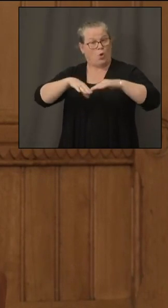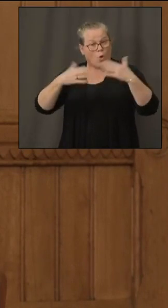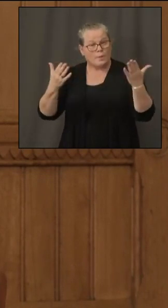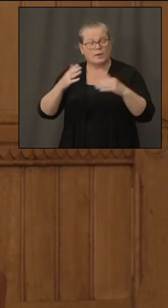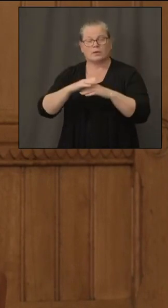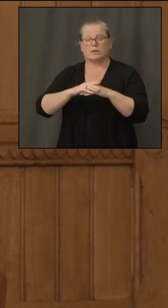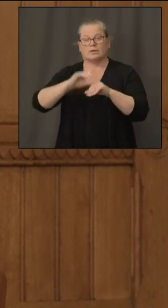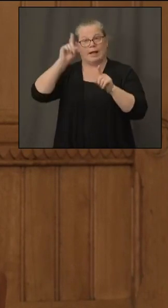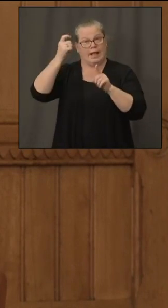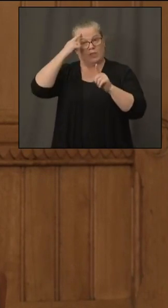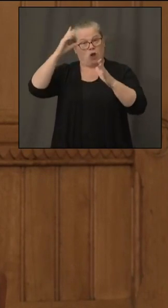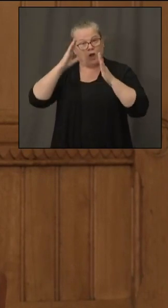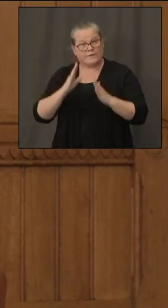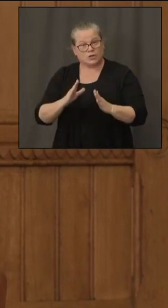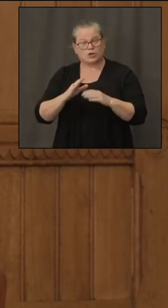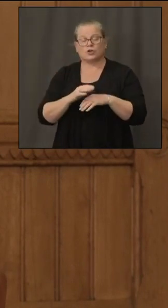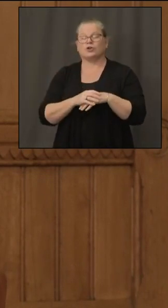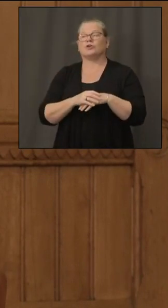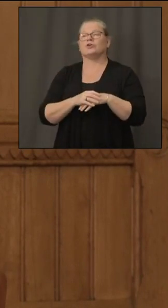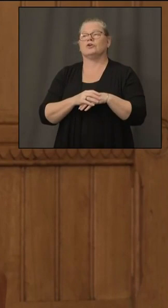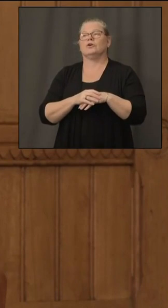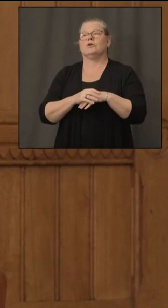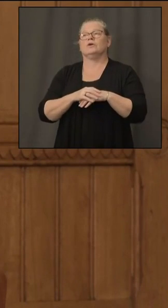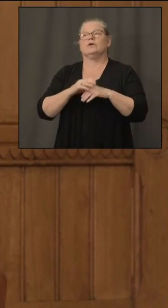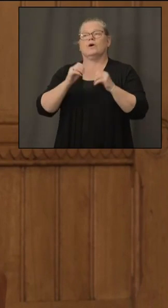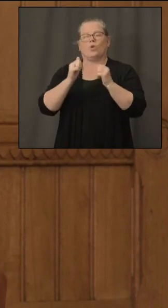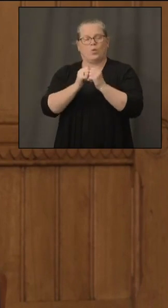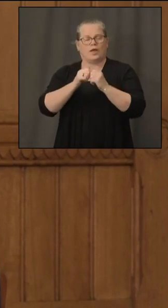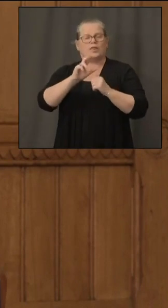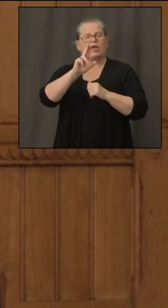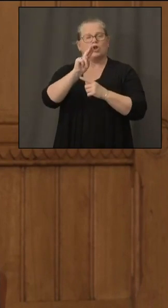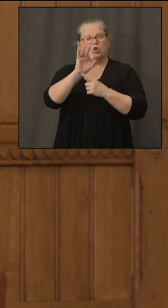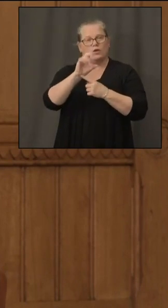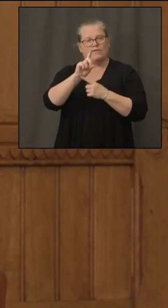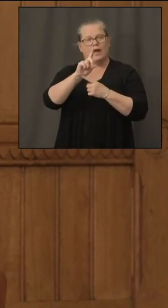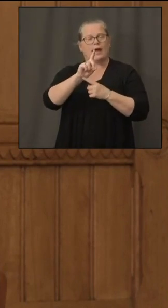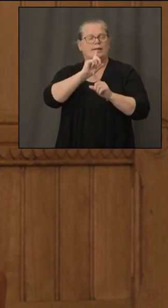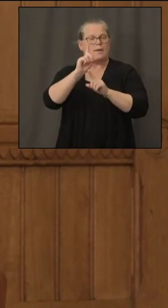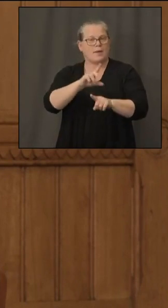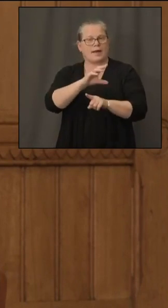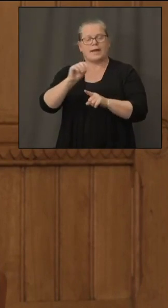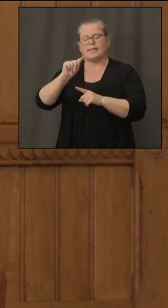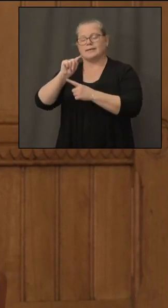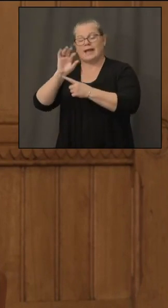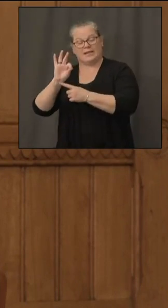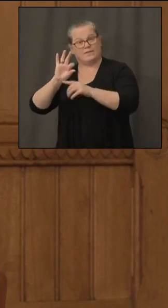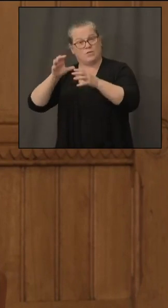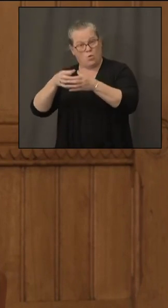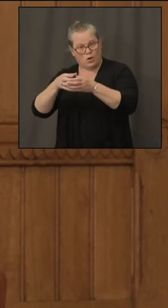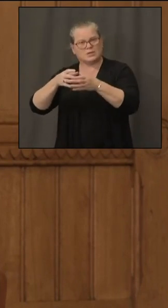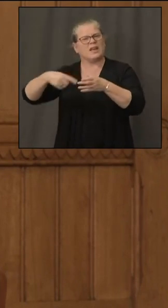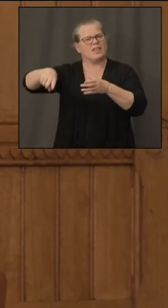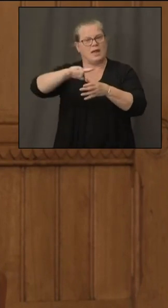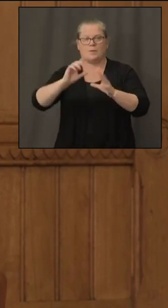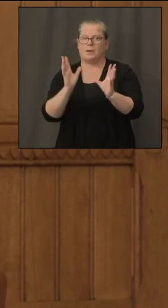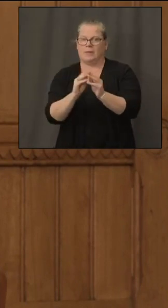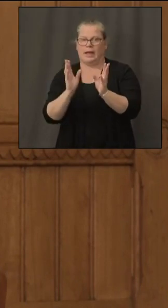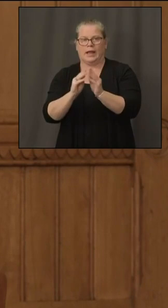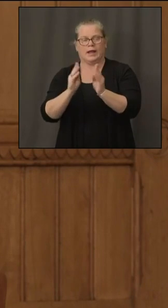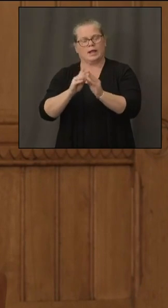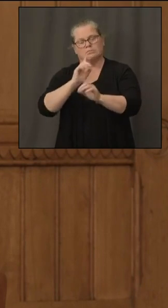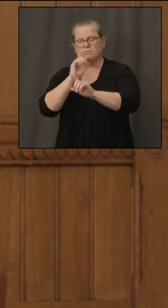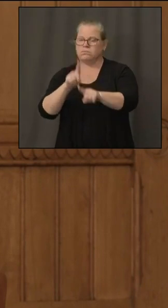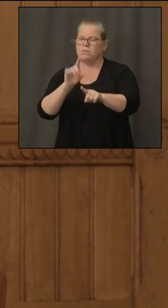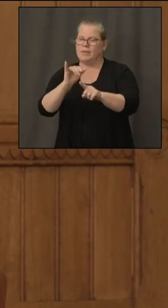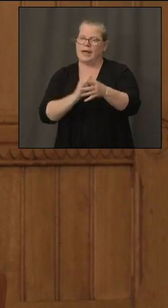governor through the unified command and the task force that chairman gillette um has been leading uh that is exactly the priority that he's